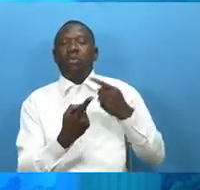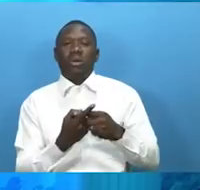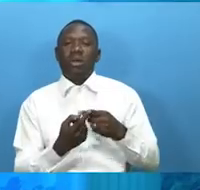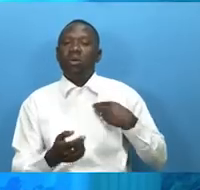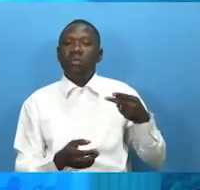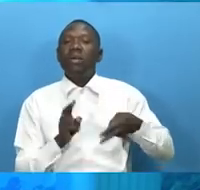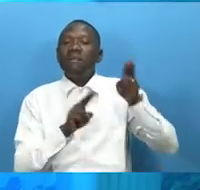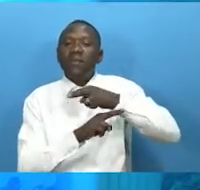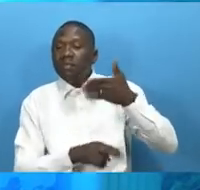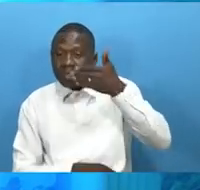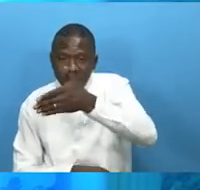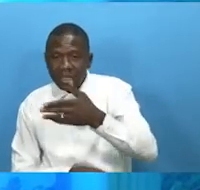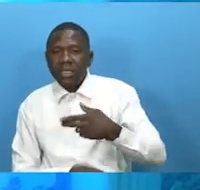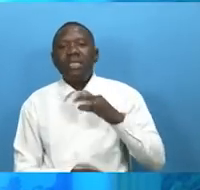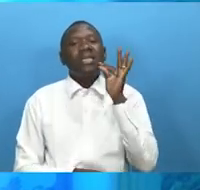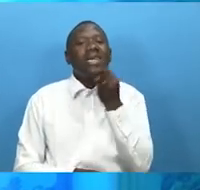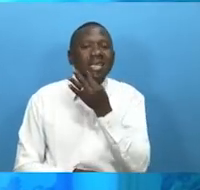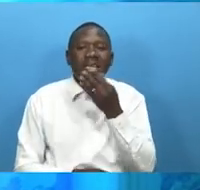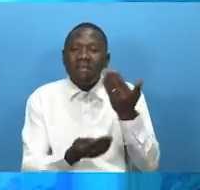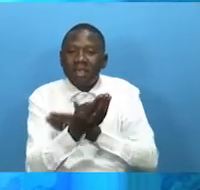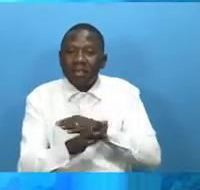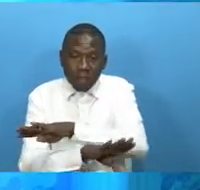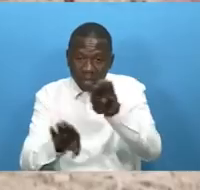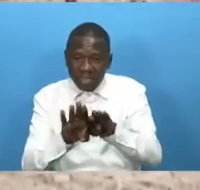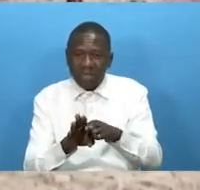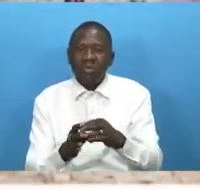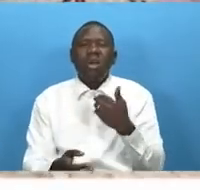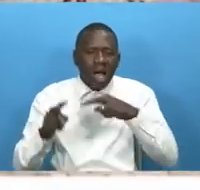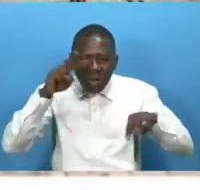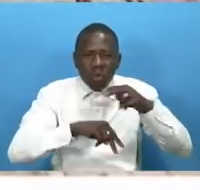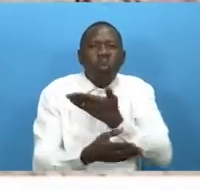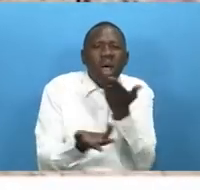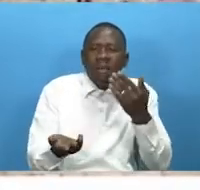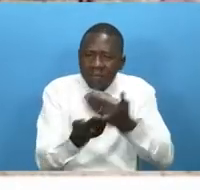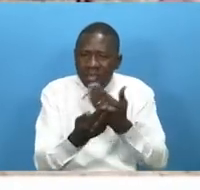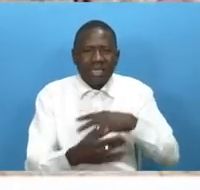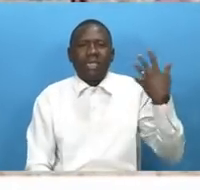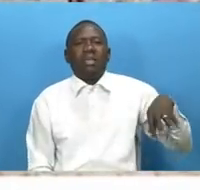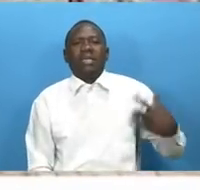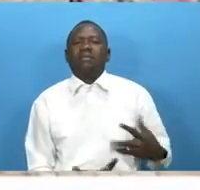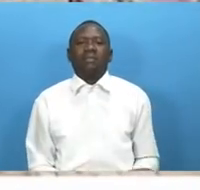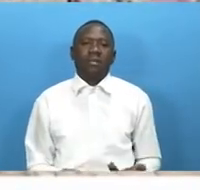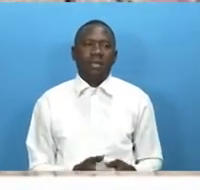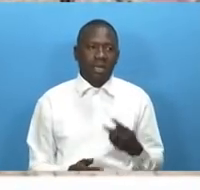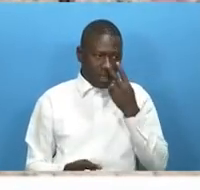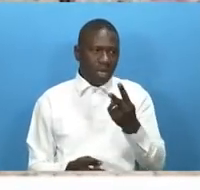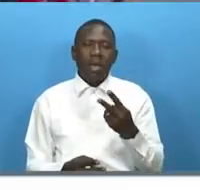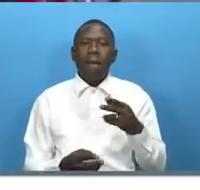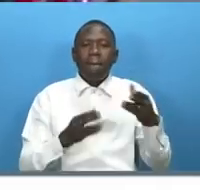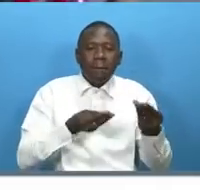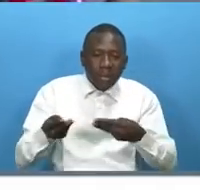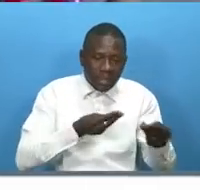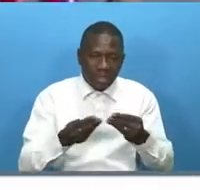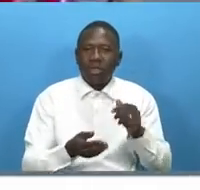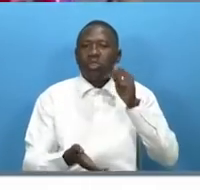fish landing site to find out why fish is so expensive it looks like business as usual at tanger